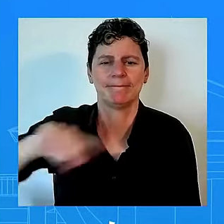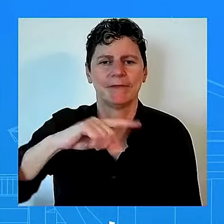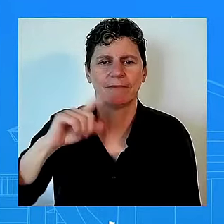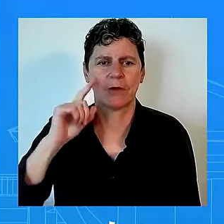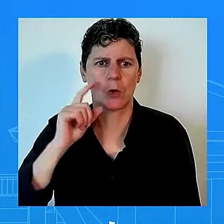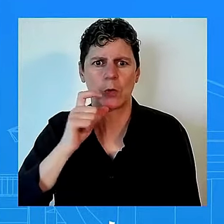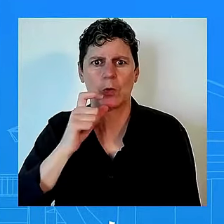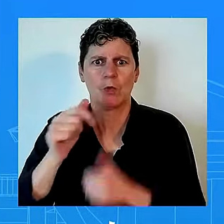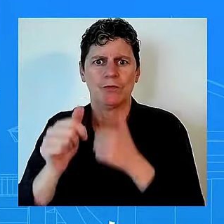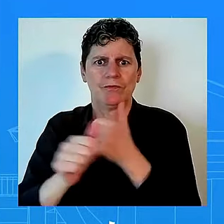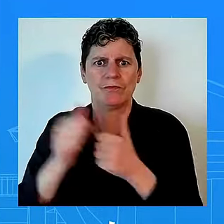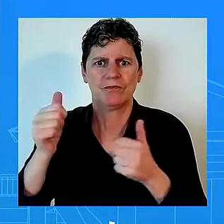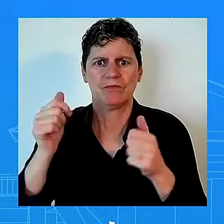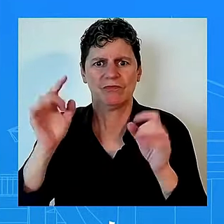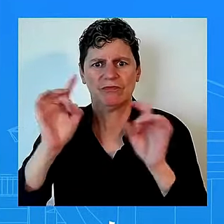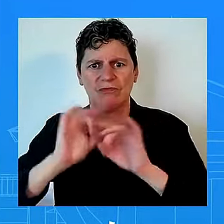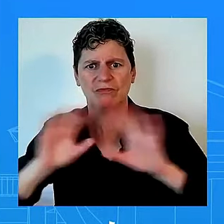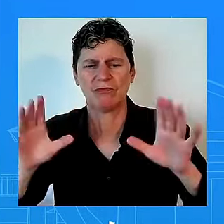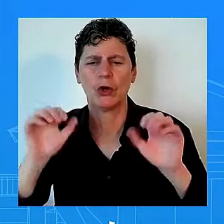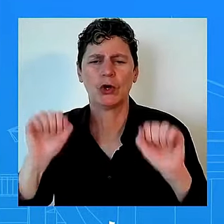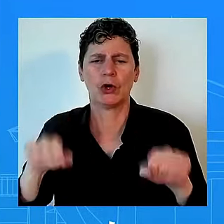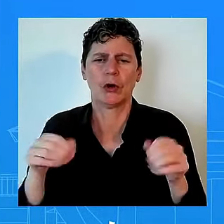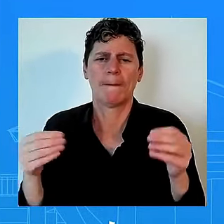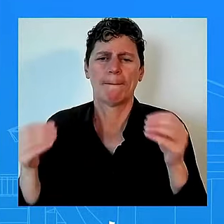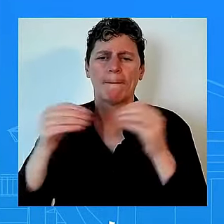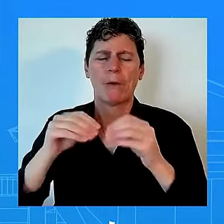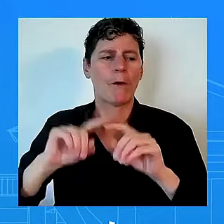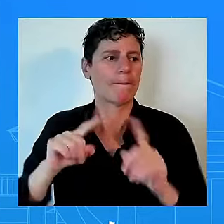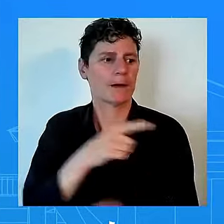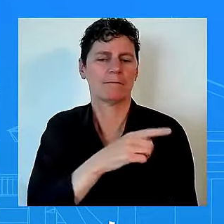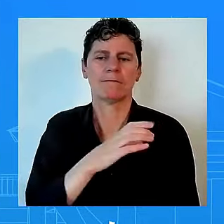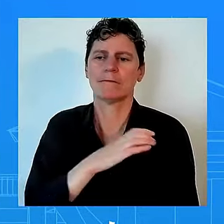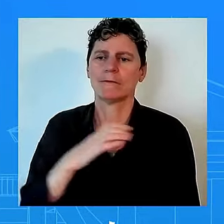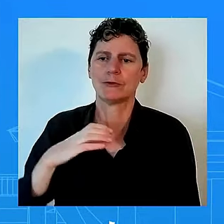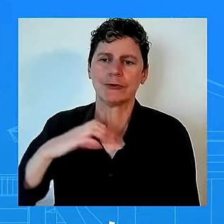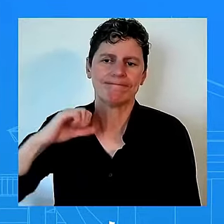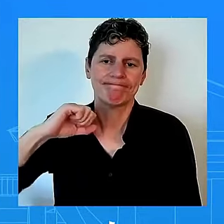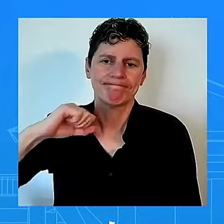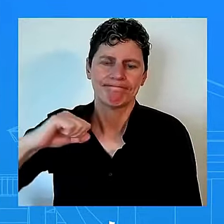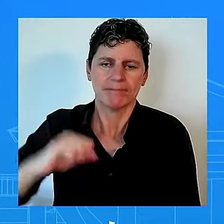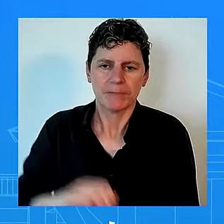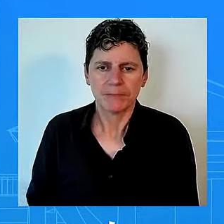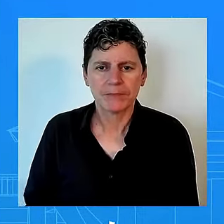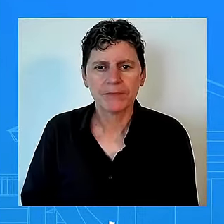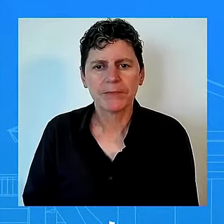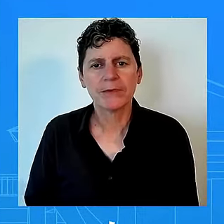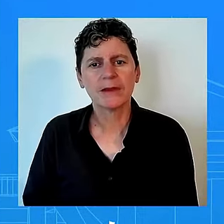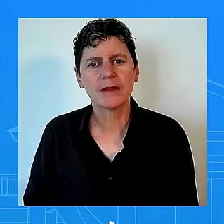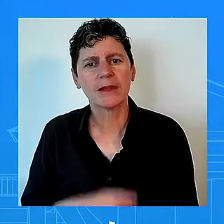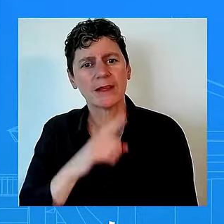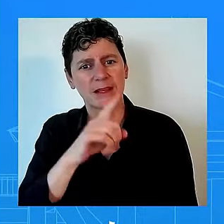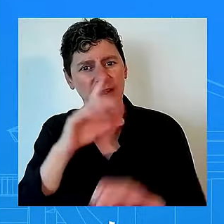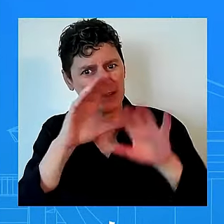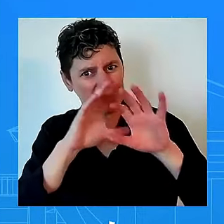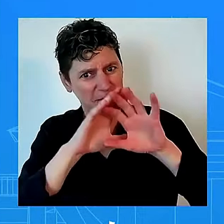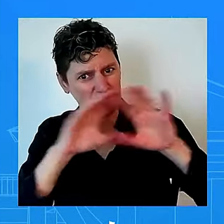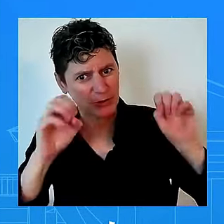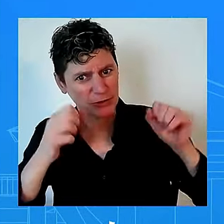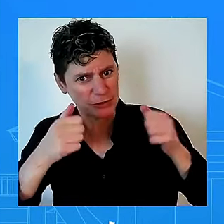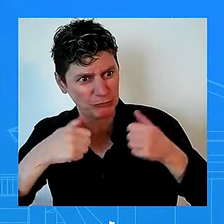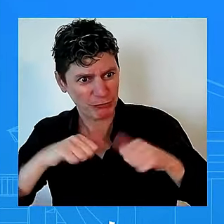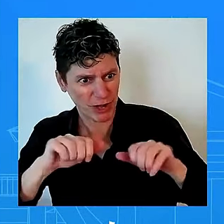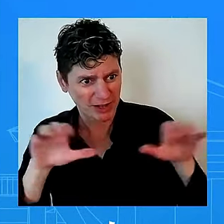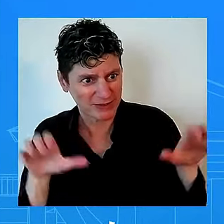so so are there any new conversations that the president is trying to start right now for further assistance we want to fix this problem we want we